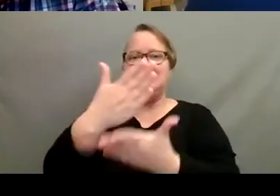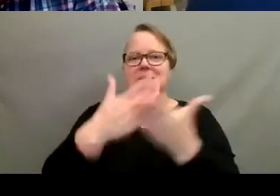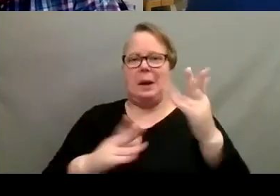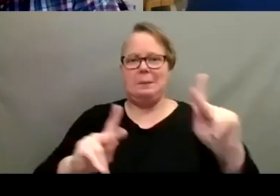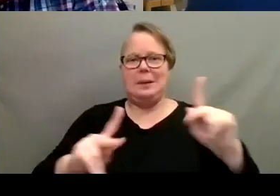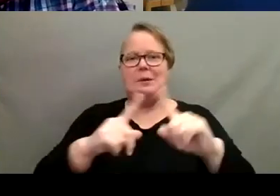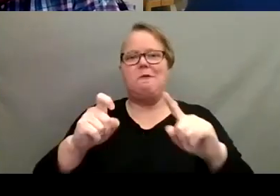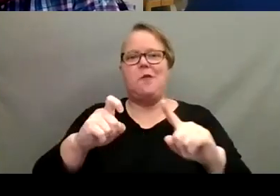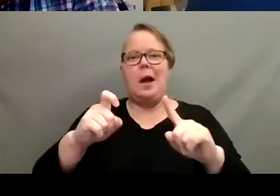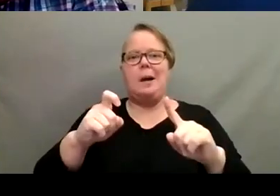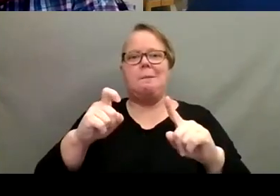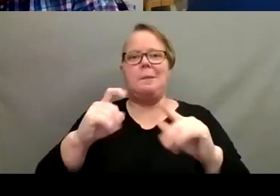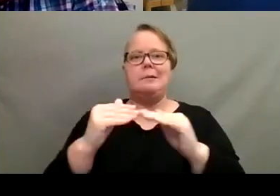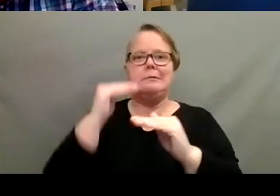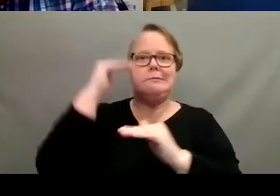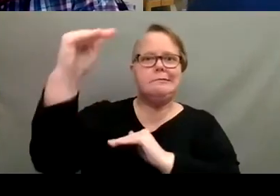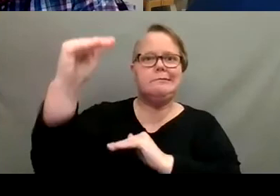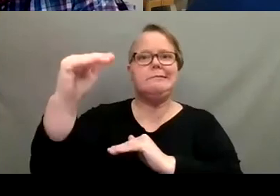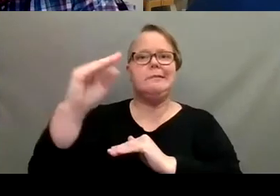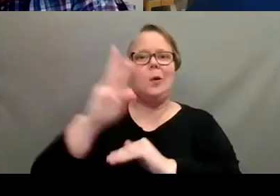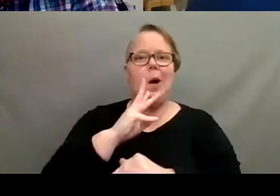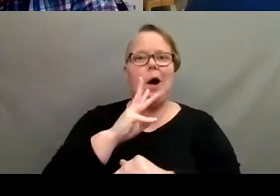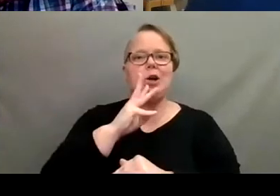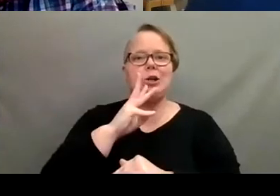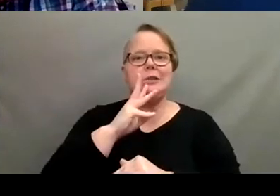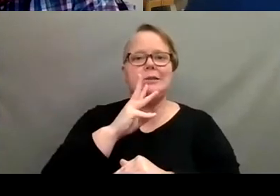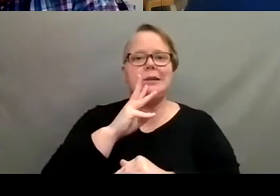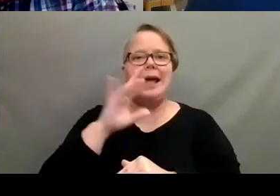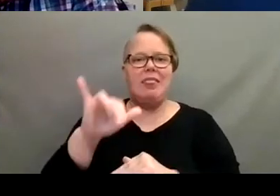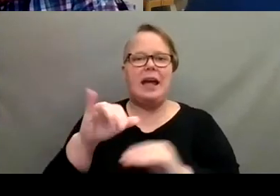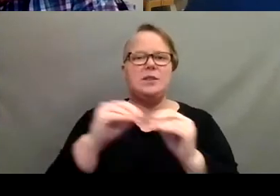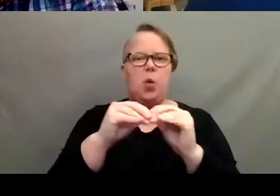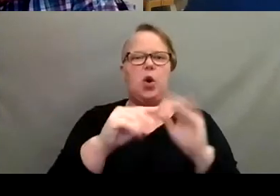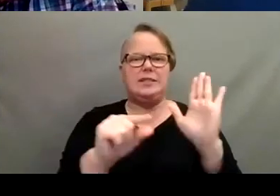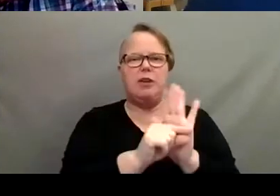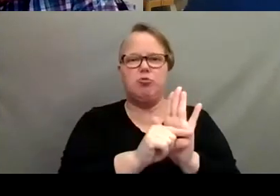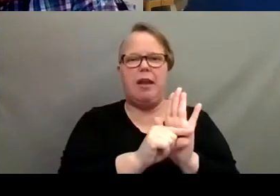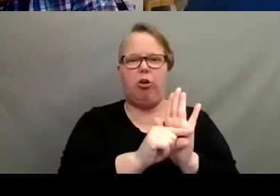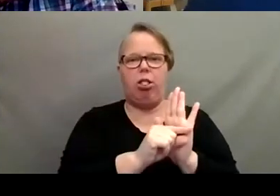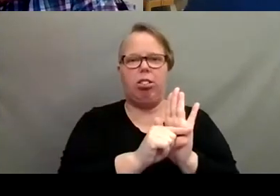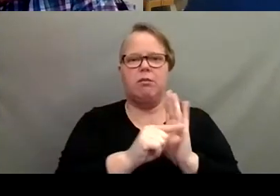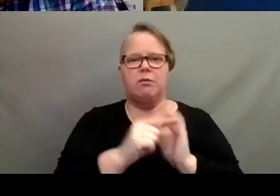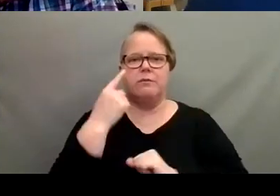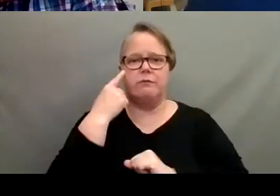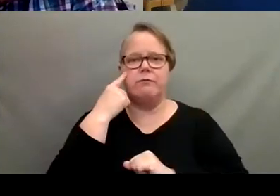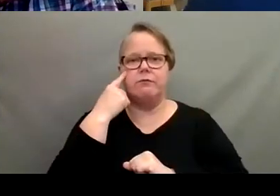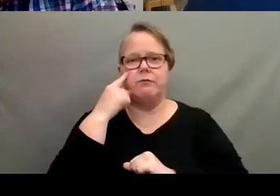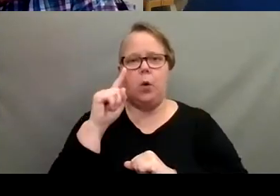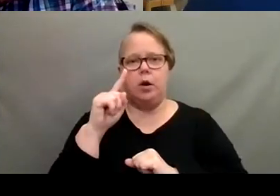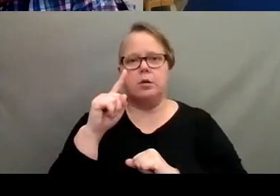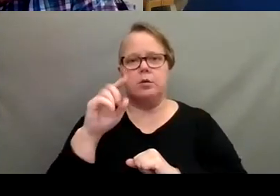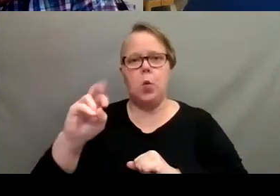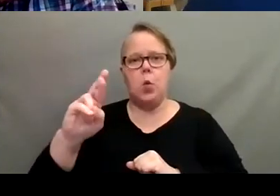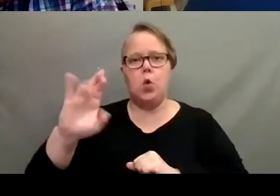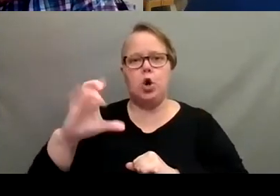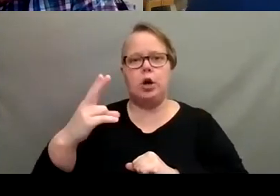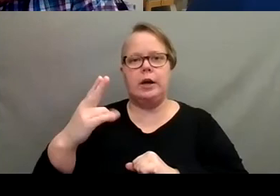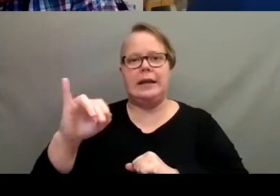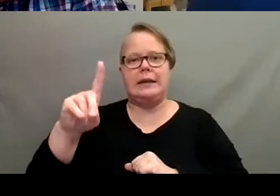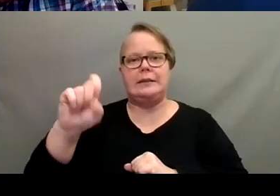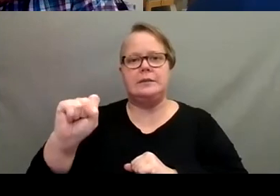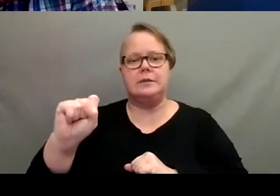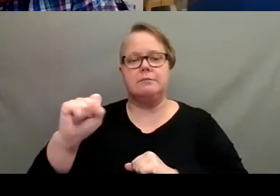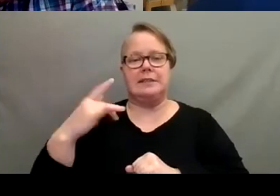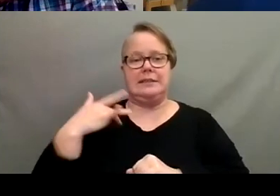putting too much water on, which would be more detrimental, I think for, for orchids. Typically when